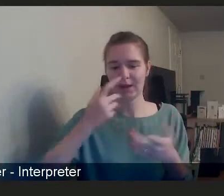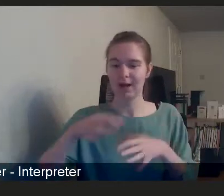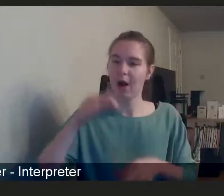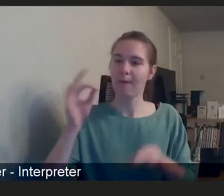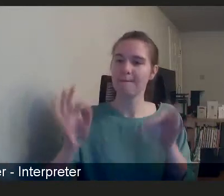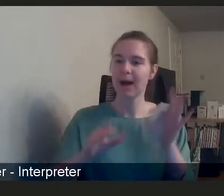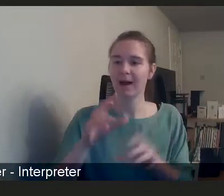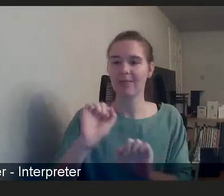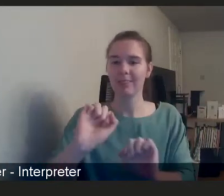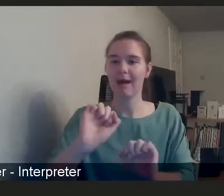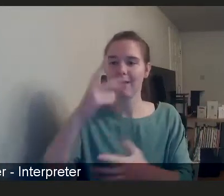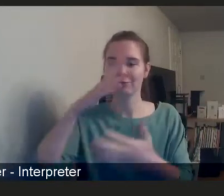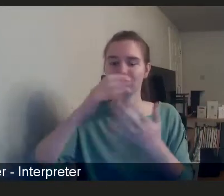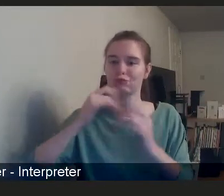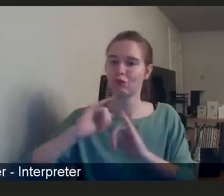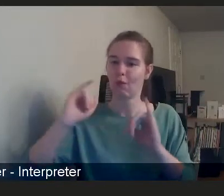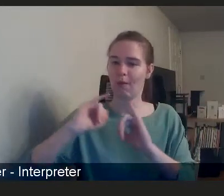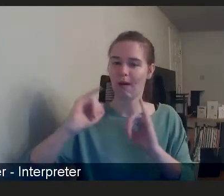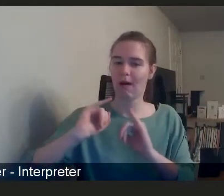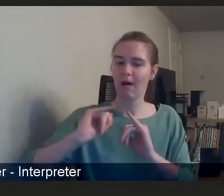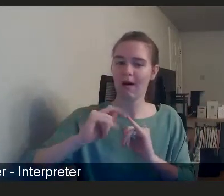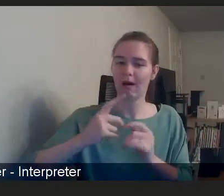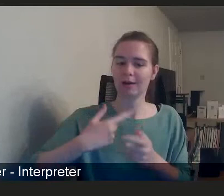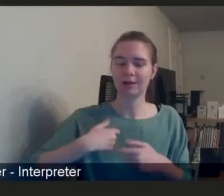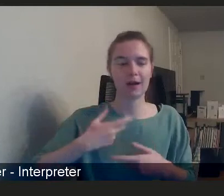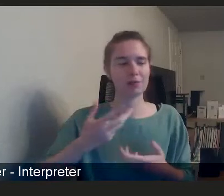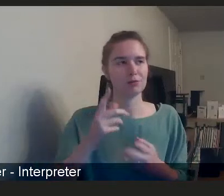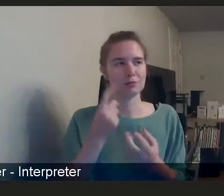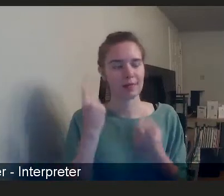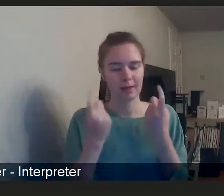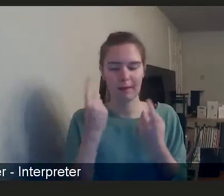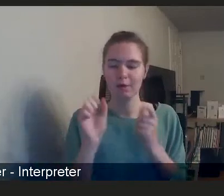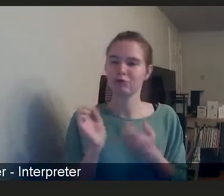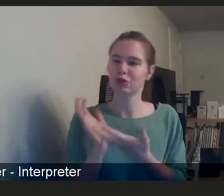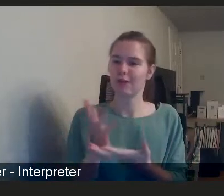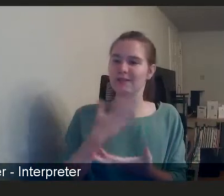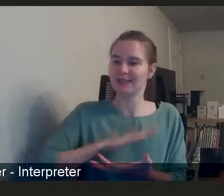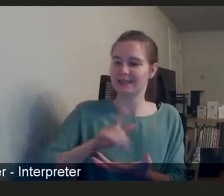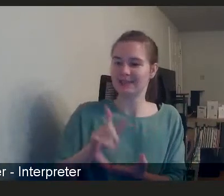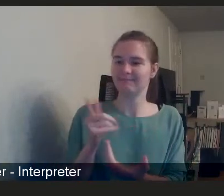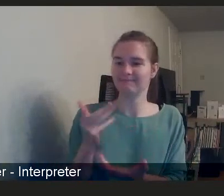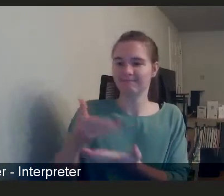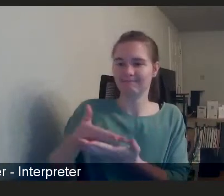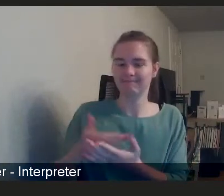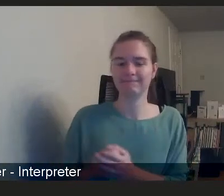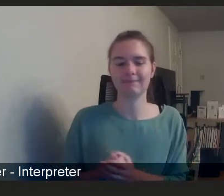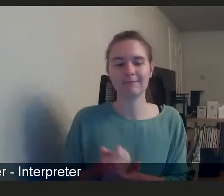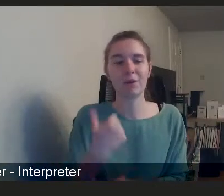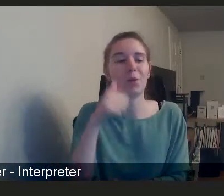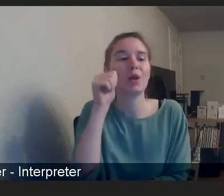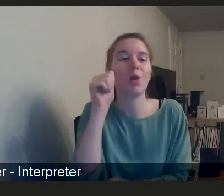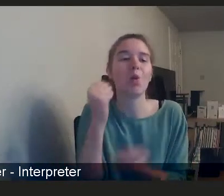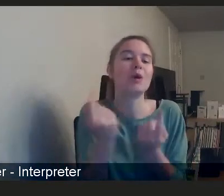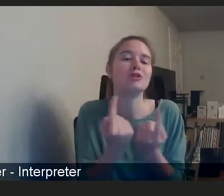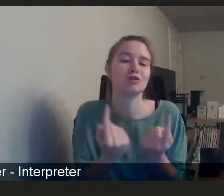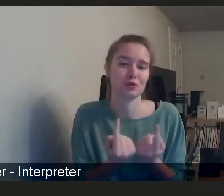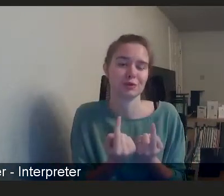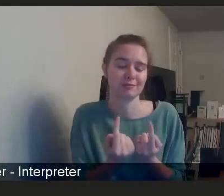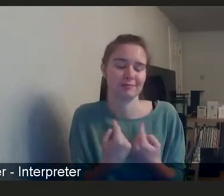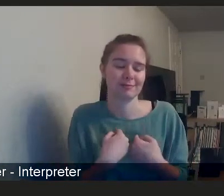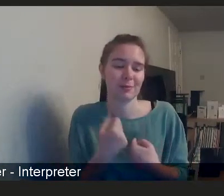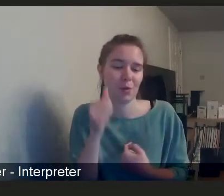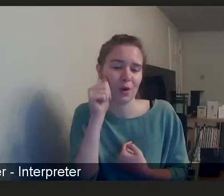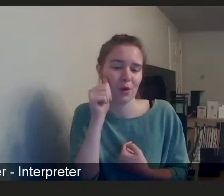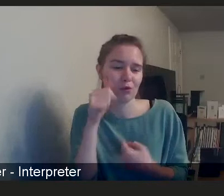that they are currently experiencing and the services that they might need. We know about the issues, you know, that it takes to access